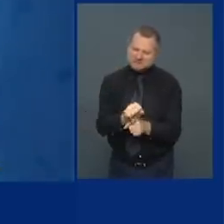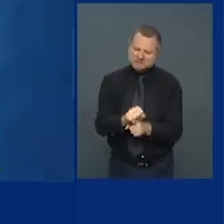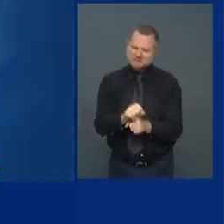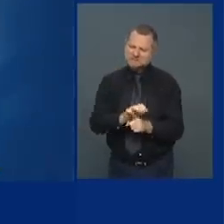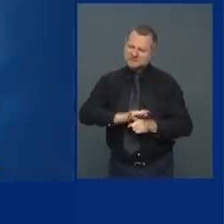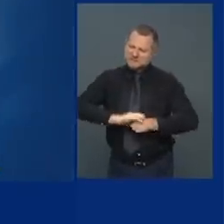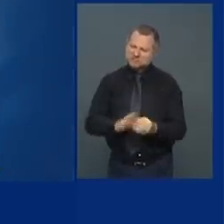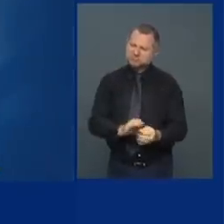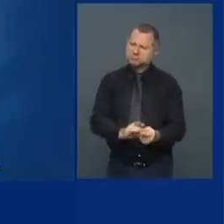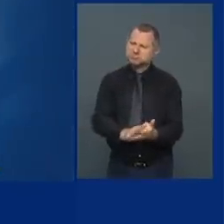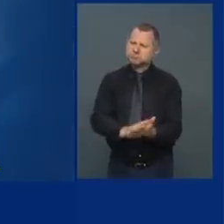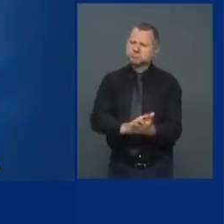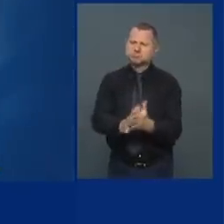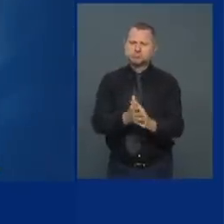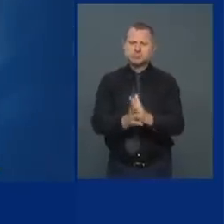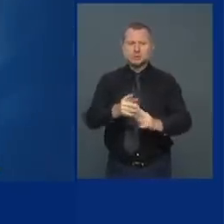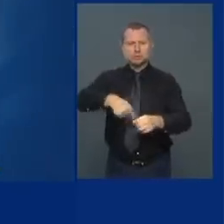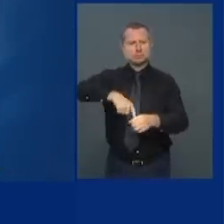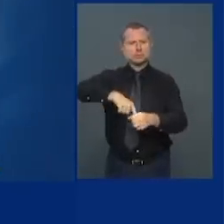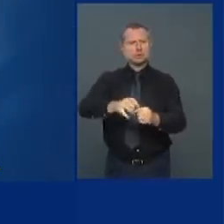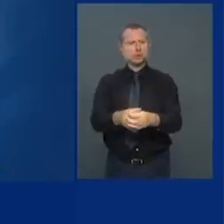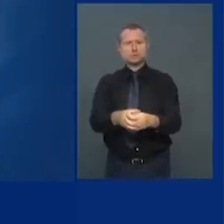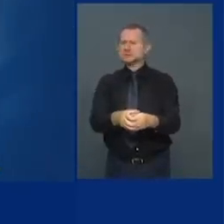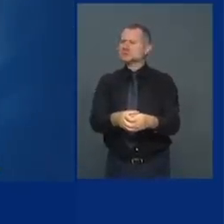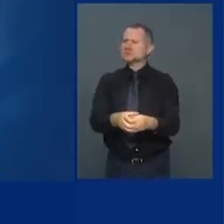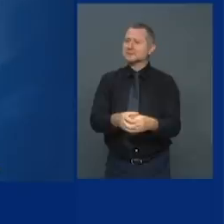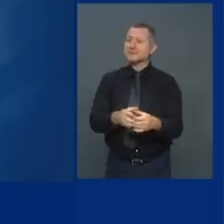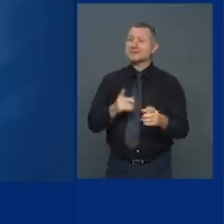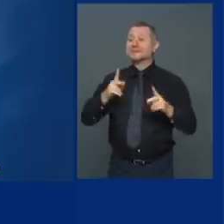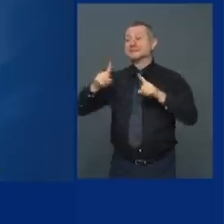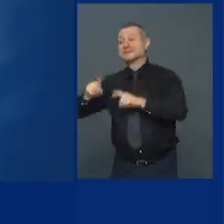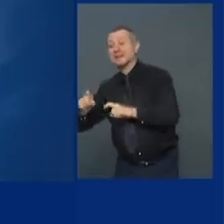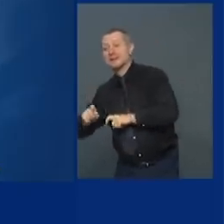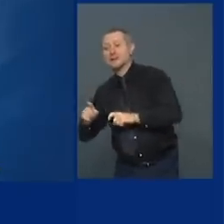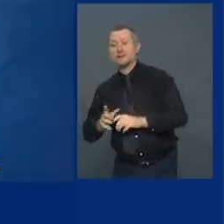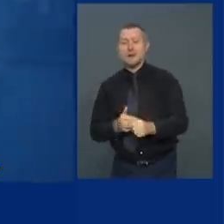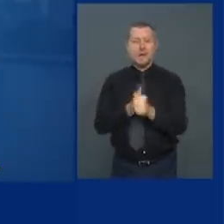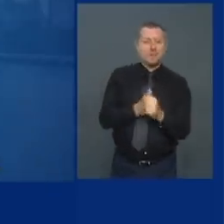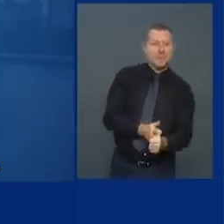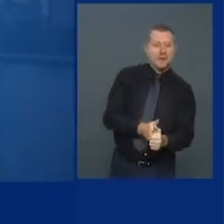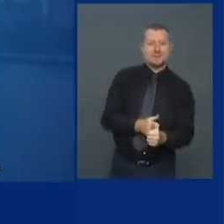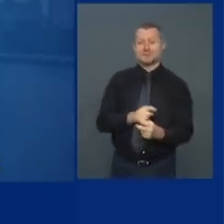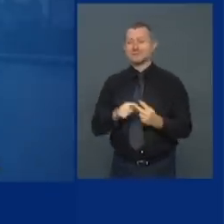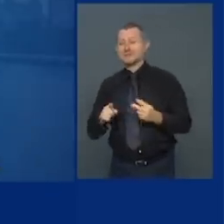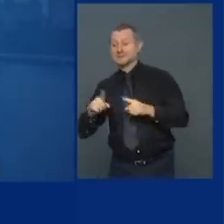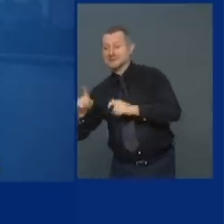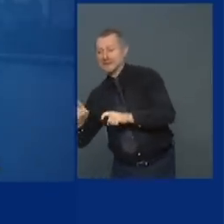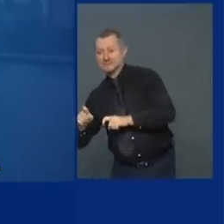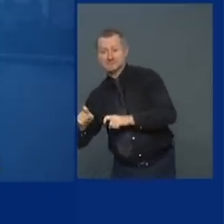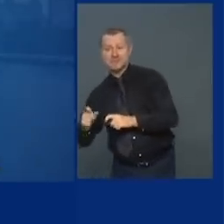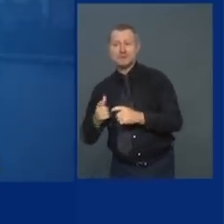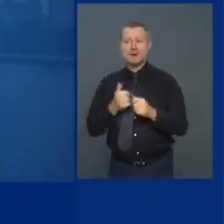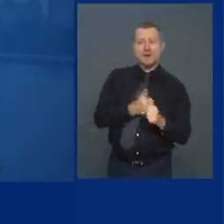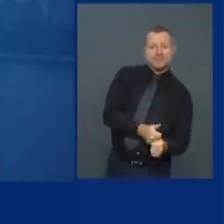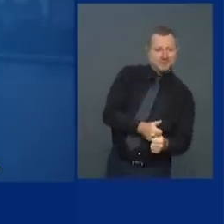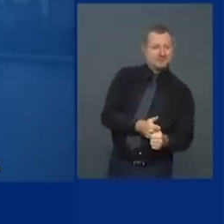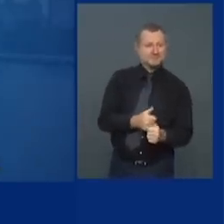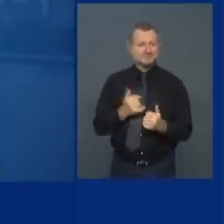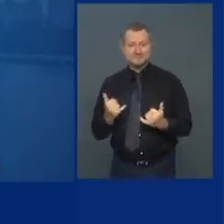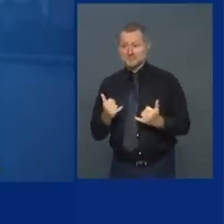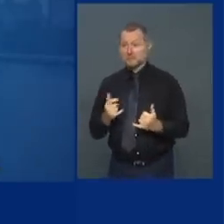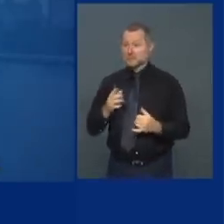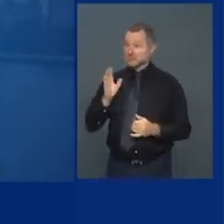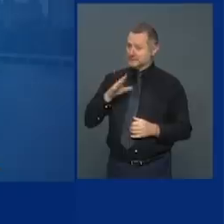attacking the clusters. Testing and compliance. Testing and compliance. And the discipline